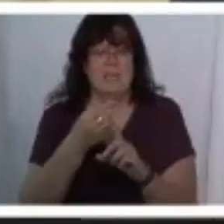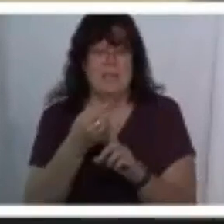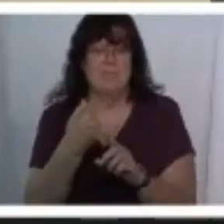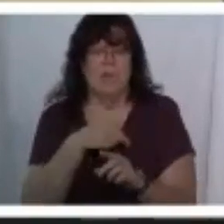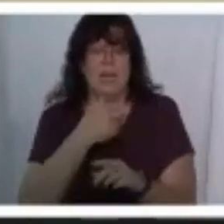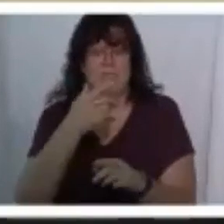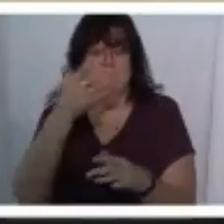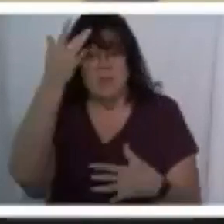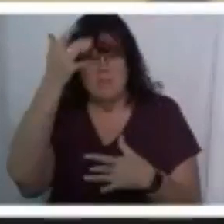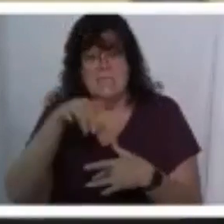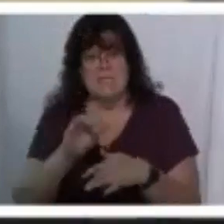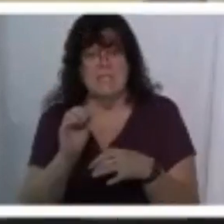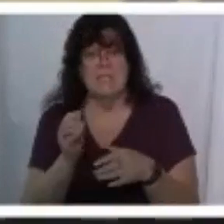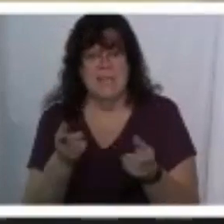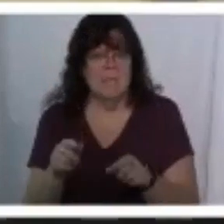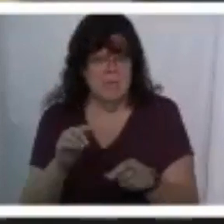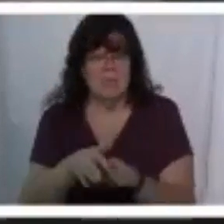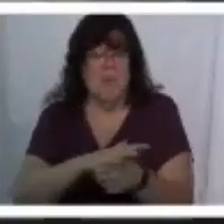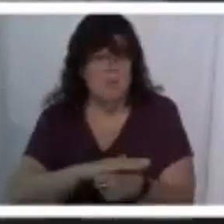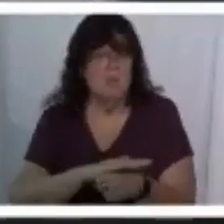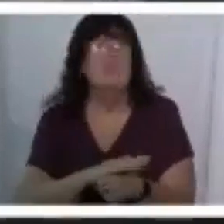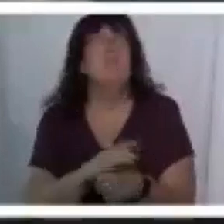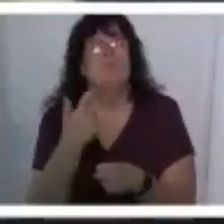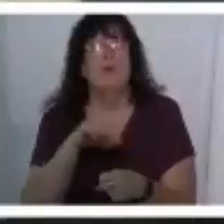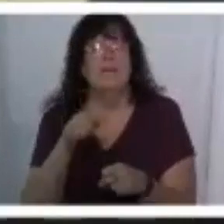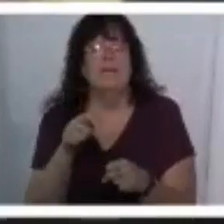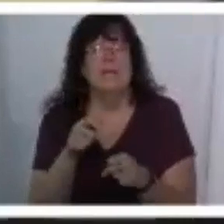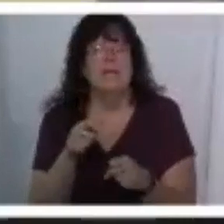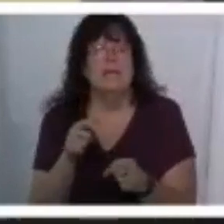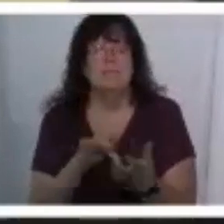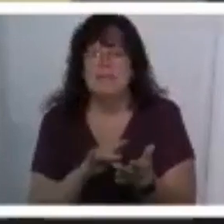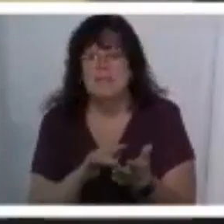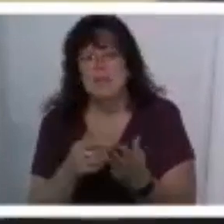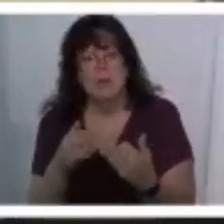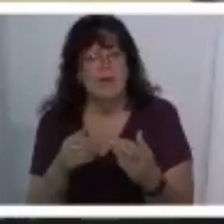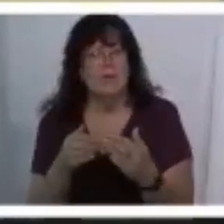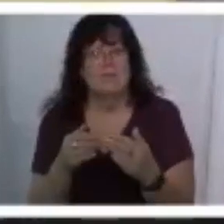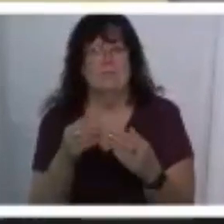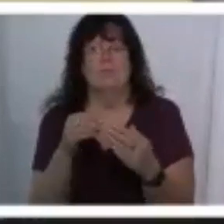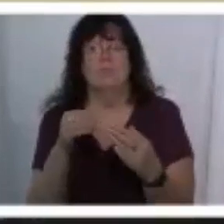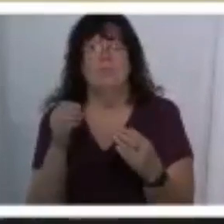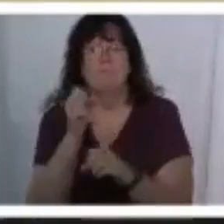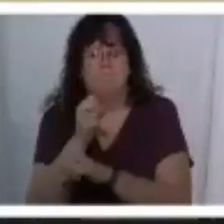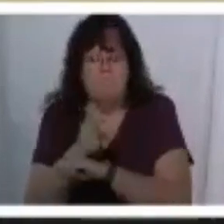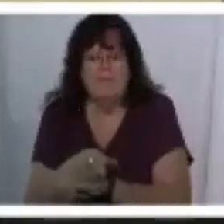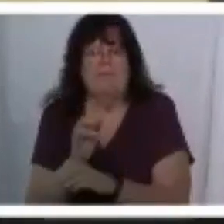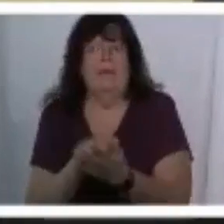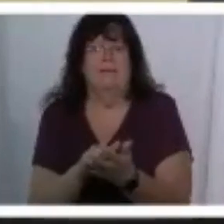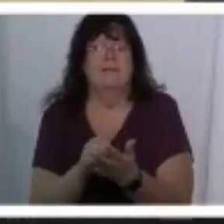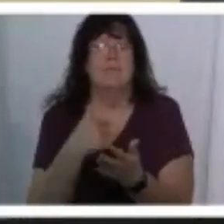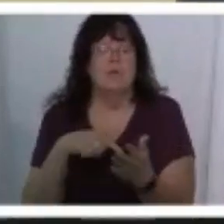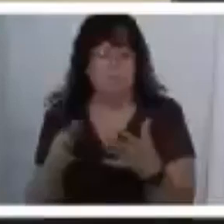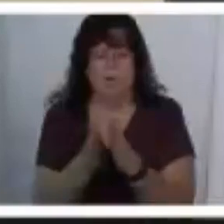and uh so we're going to all be antibodies to fight against that and the way we fight against that is praying about these three things we're going to pray about